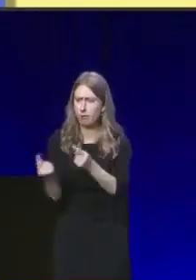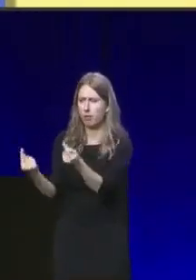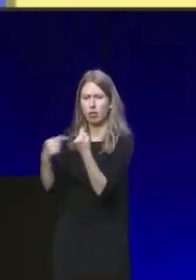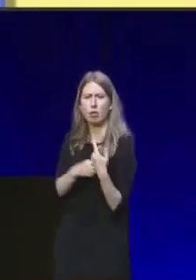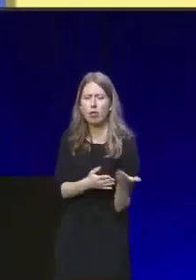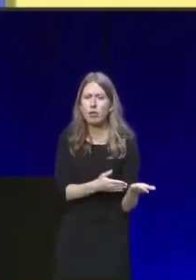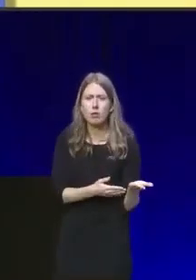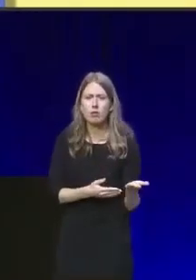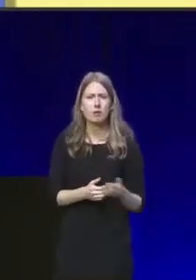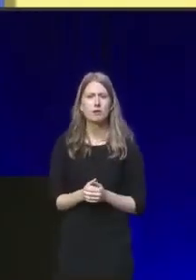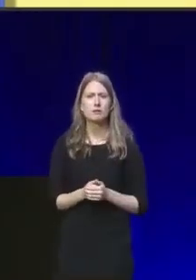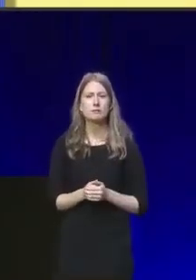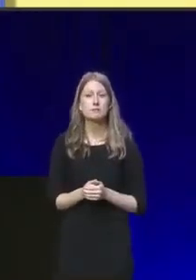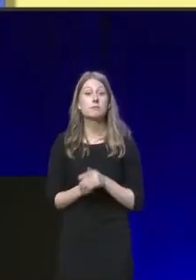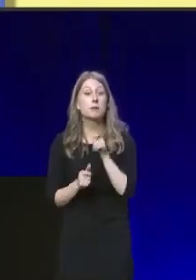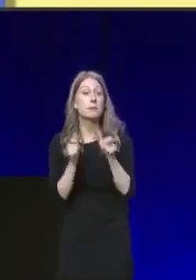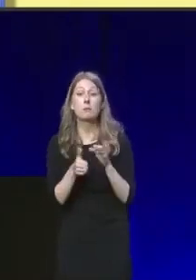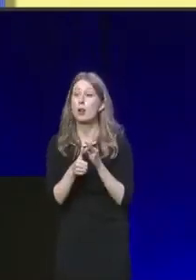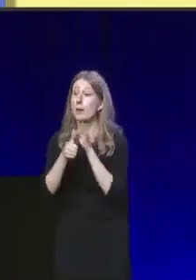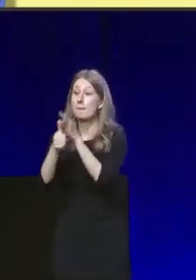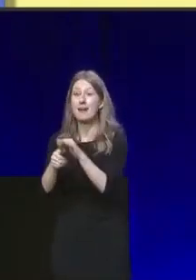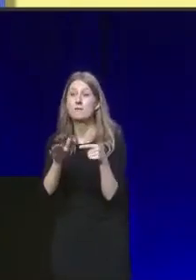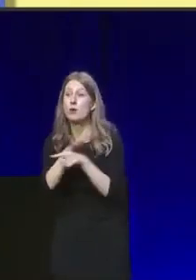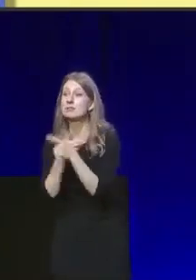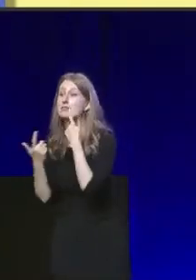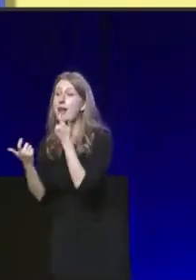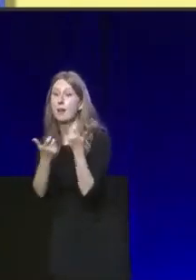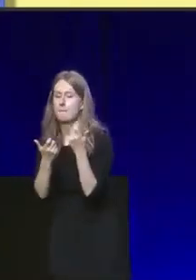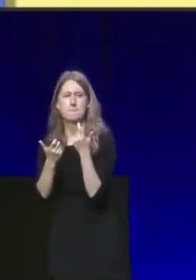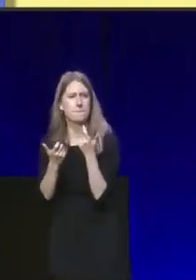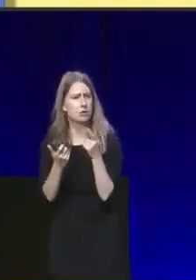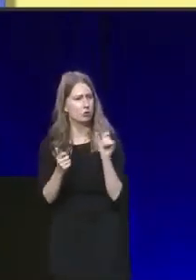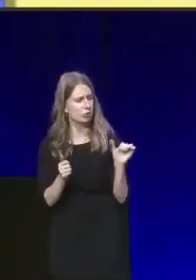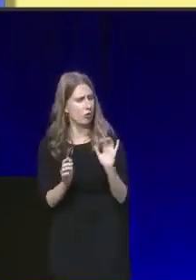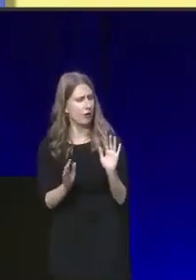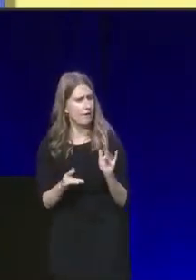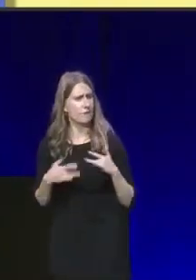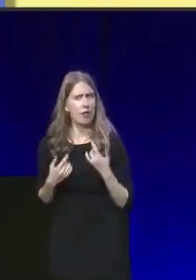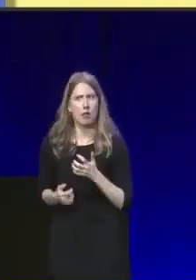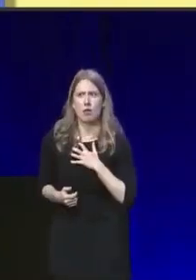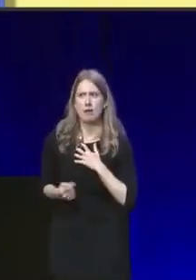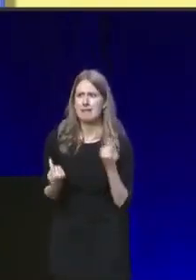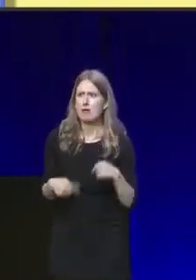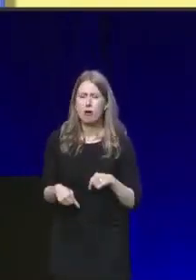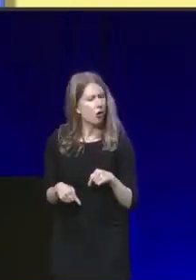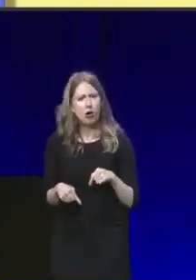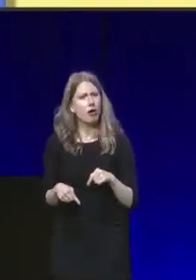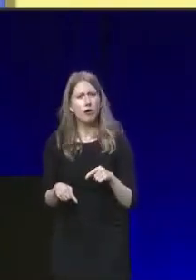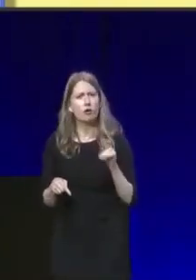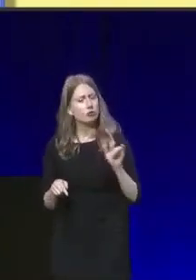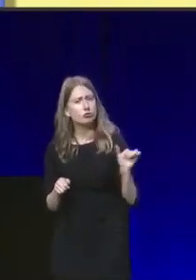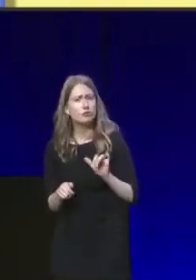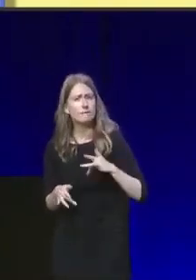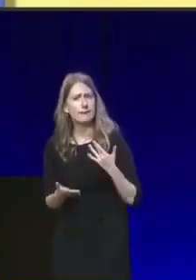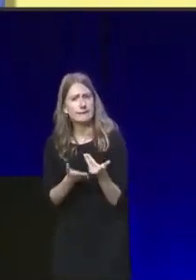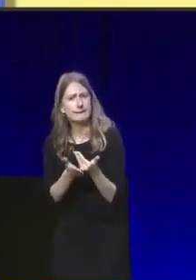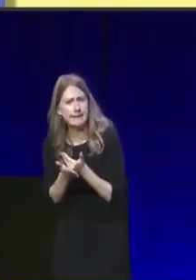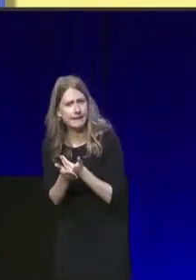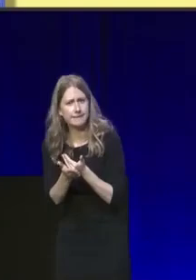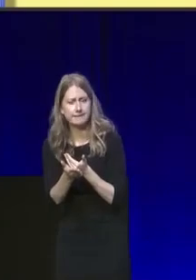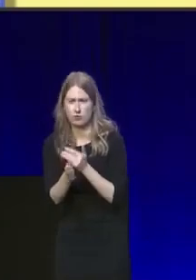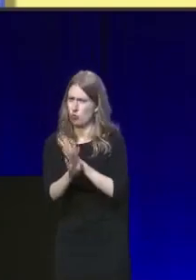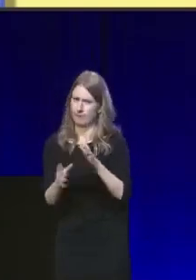People applying for asylum should never have to face that. They should feel safe. They should not feel